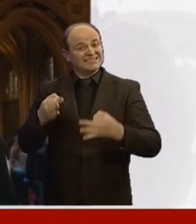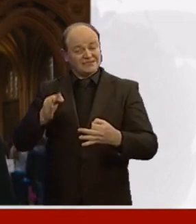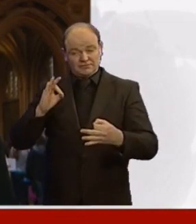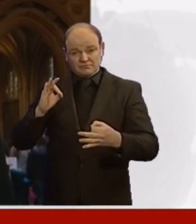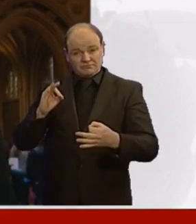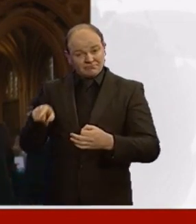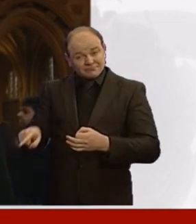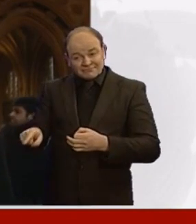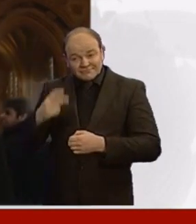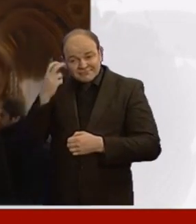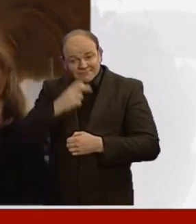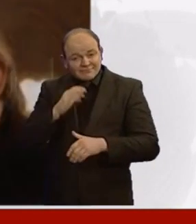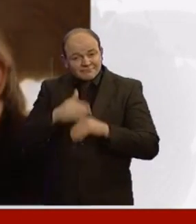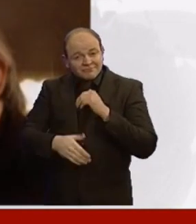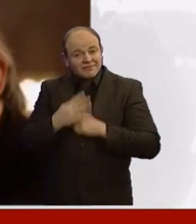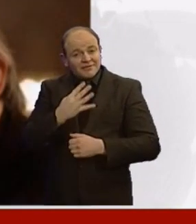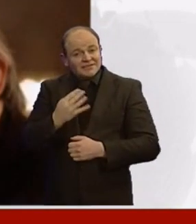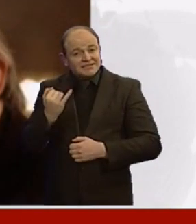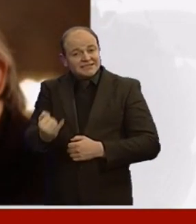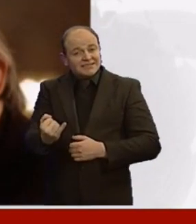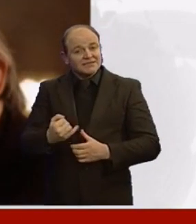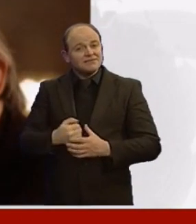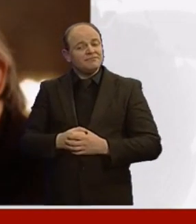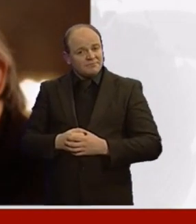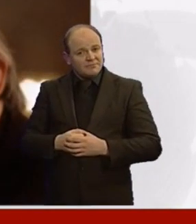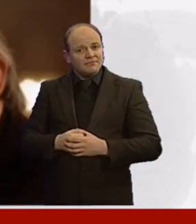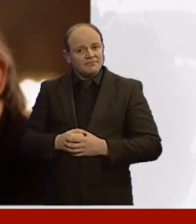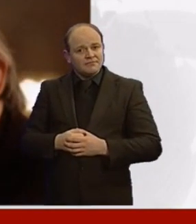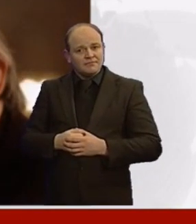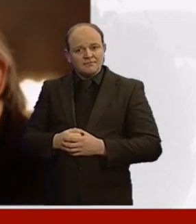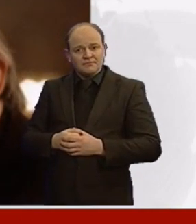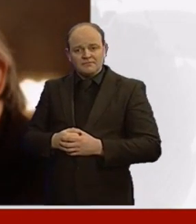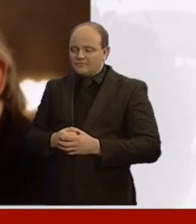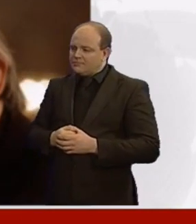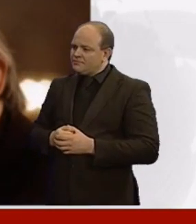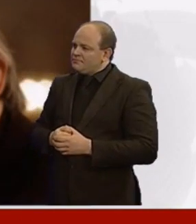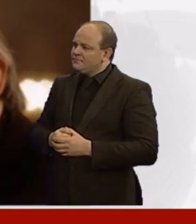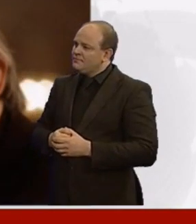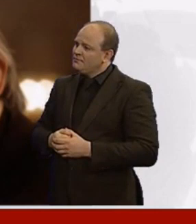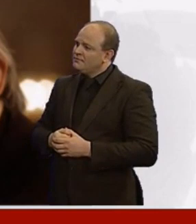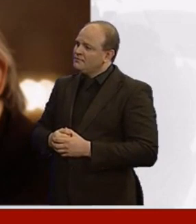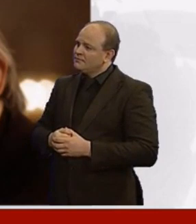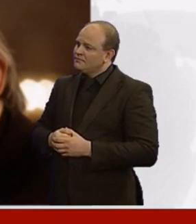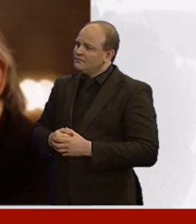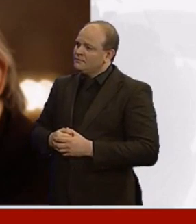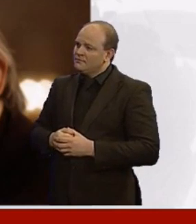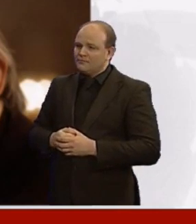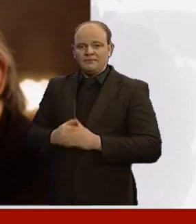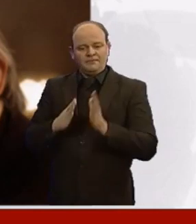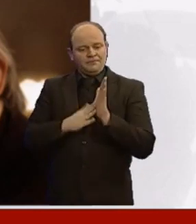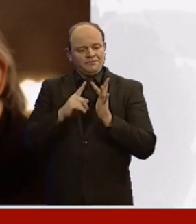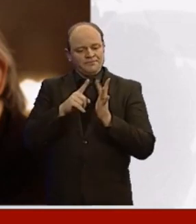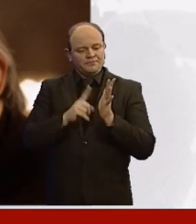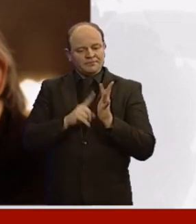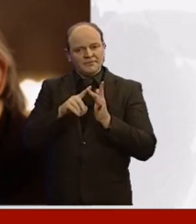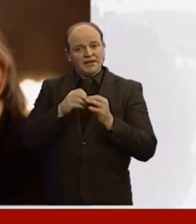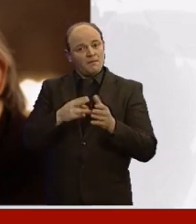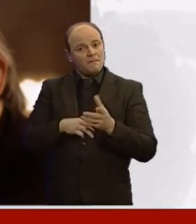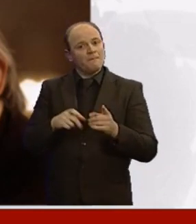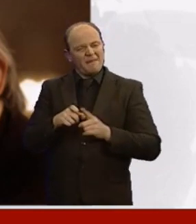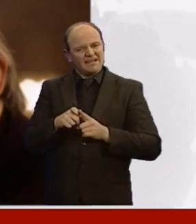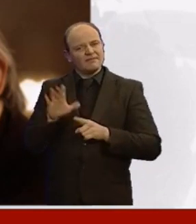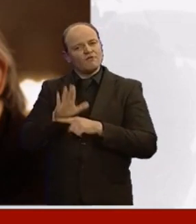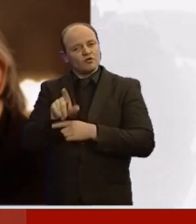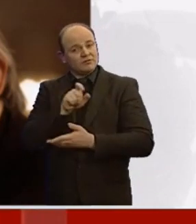Back to you. Laura, thanks very much. A tribute to, just in the last few minutes, from the Foreign Secretary David Miliband who said Michael